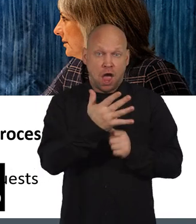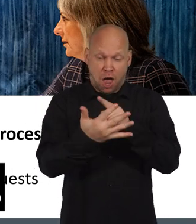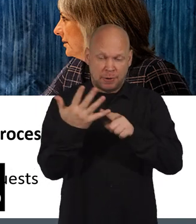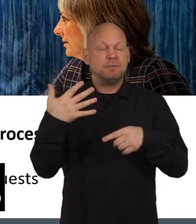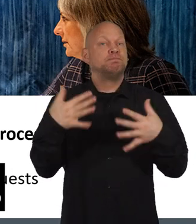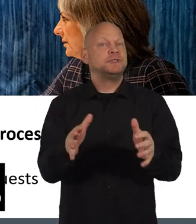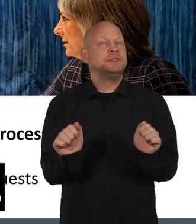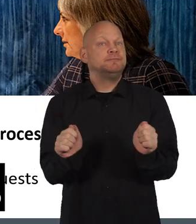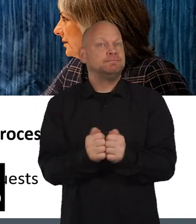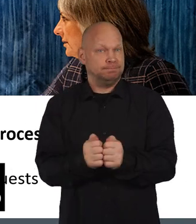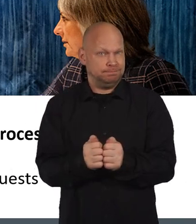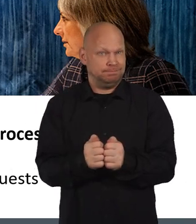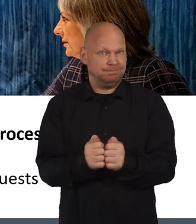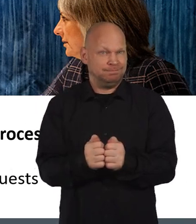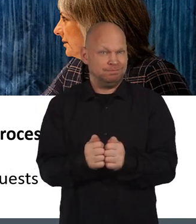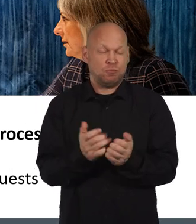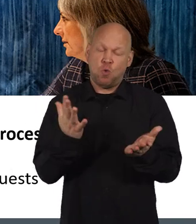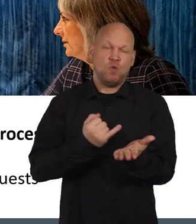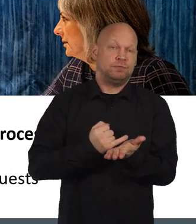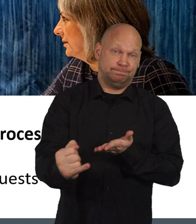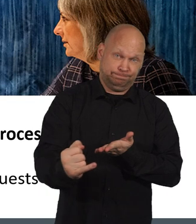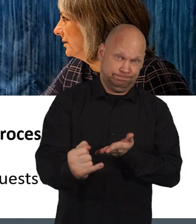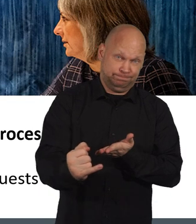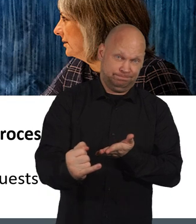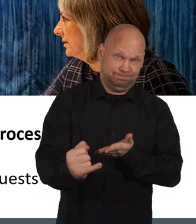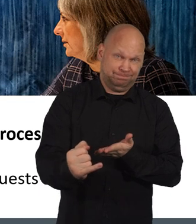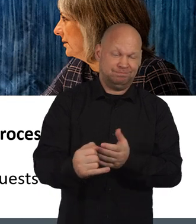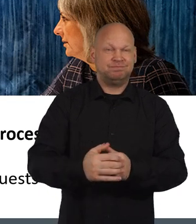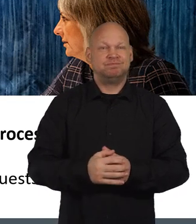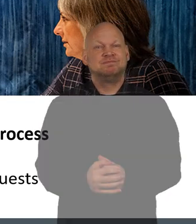many of these they have agreed to or refused.